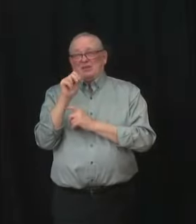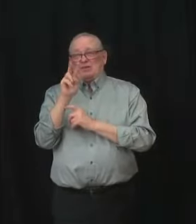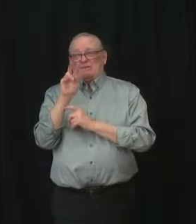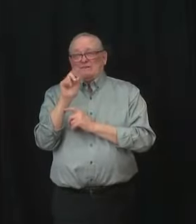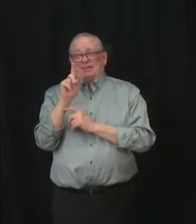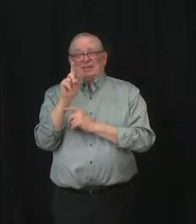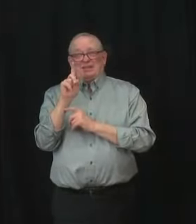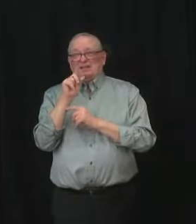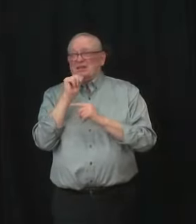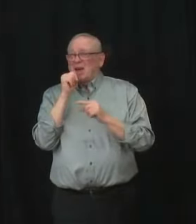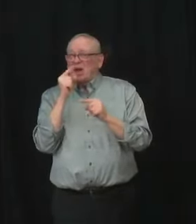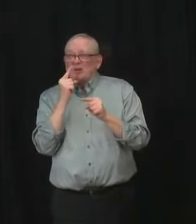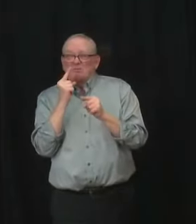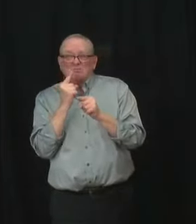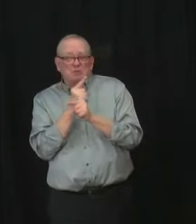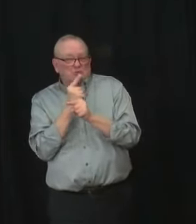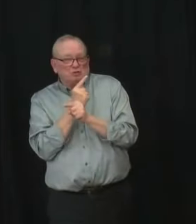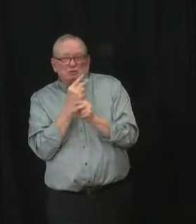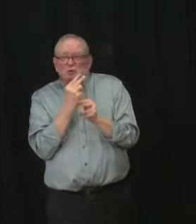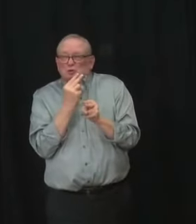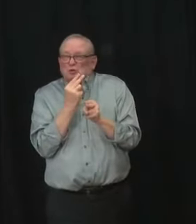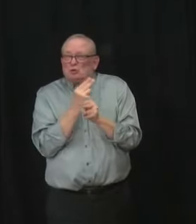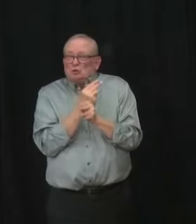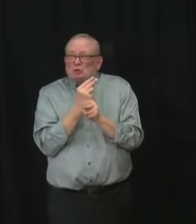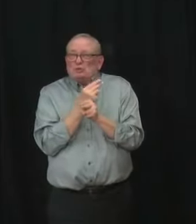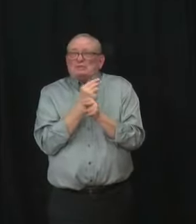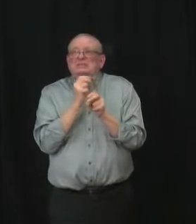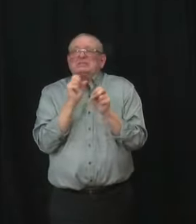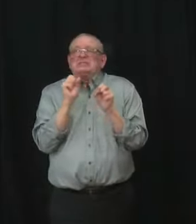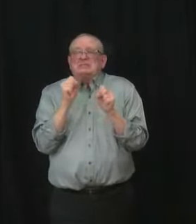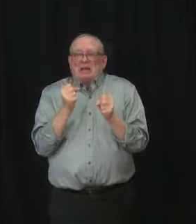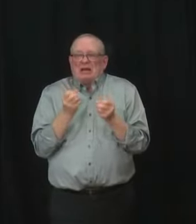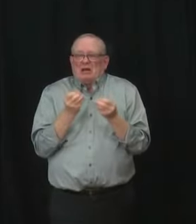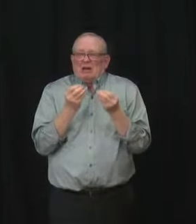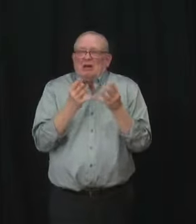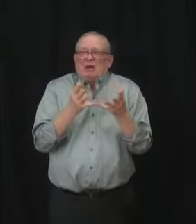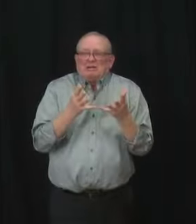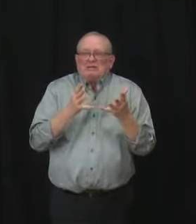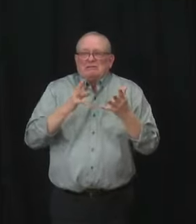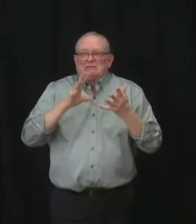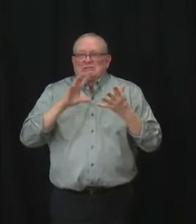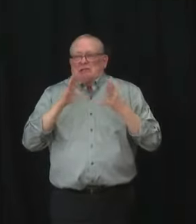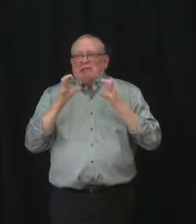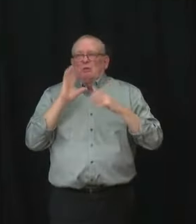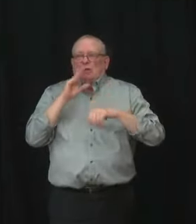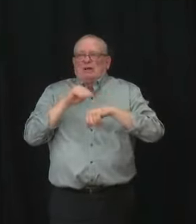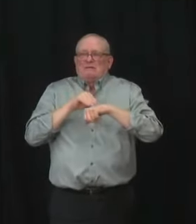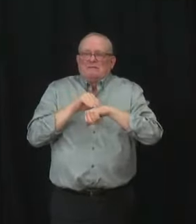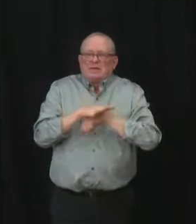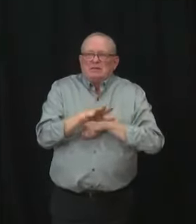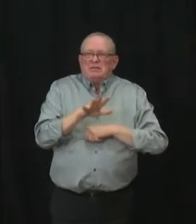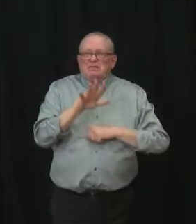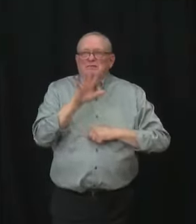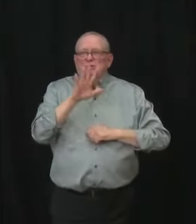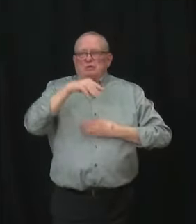starting the use of this medication with a centralized system to ensure that the benefits of its use outweigh the risks.